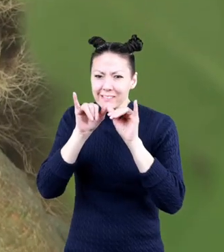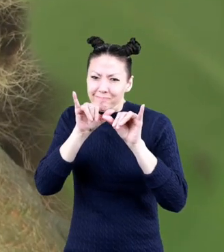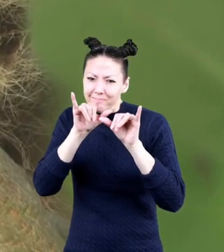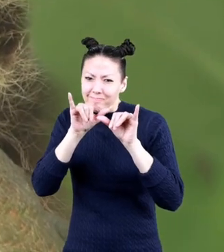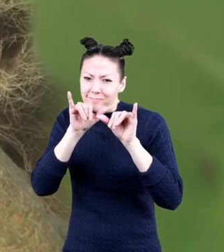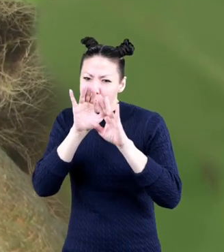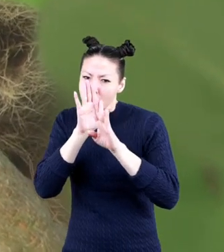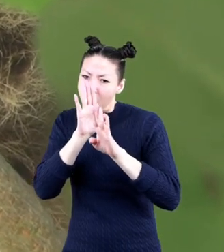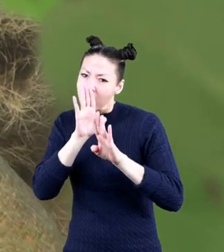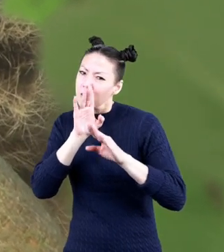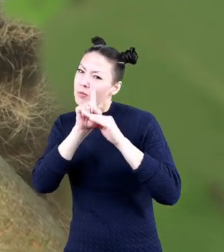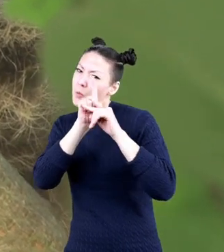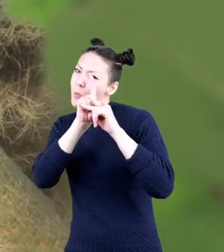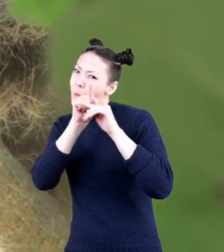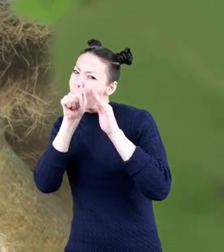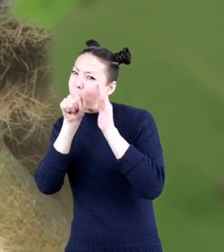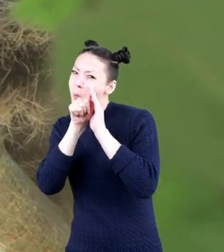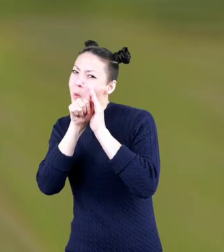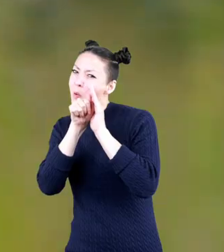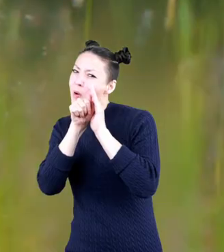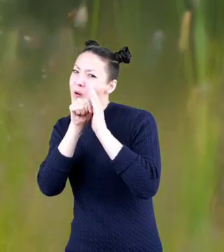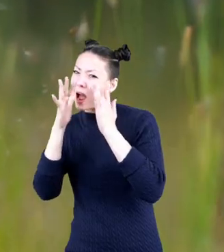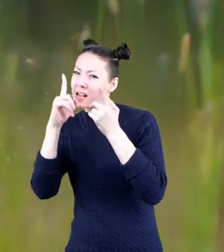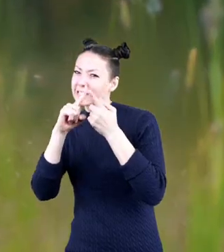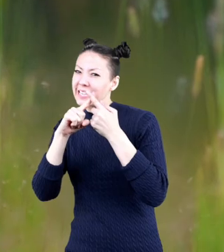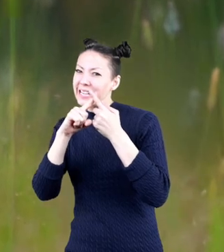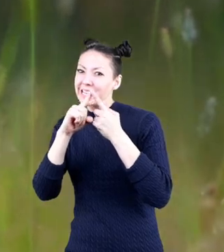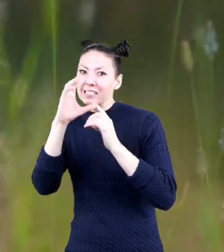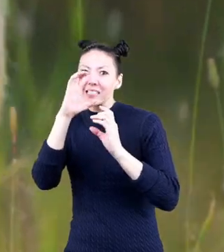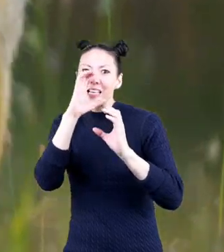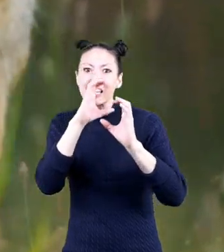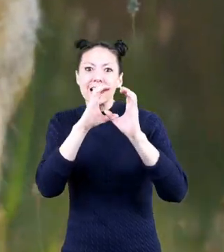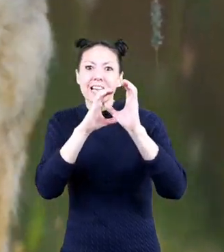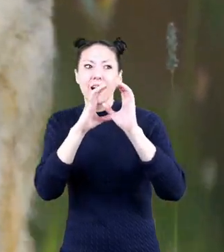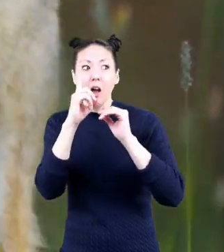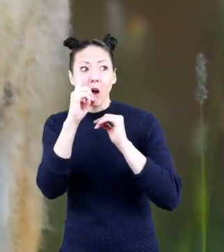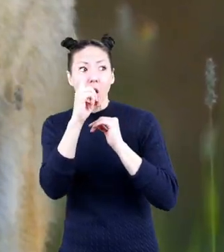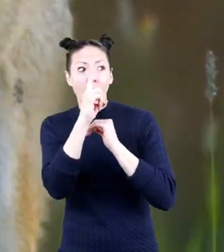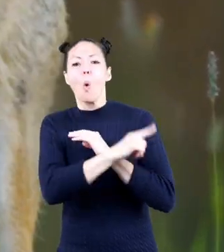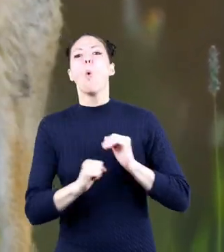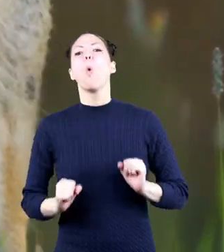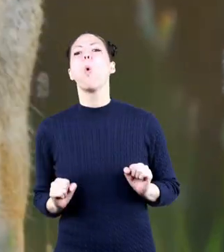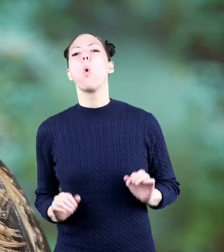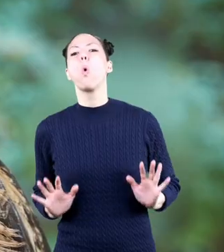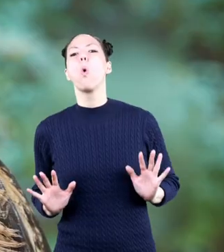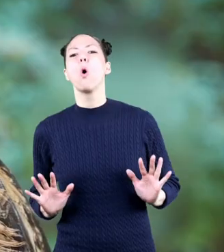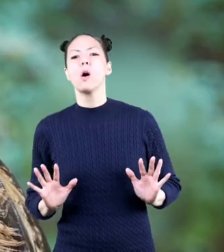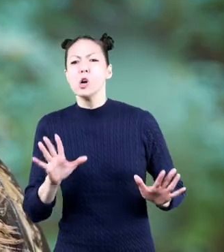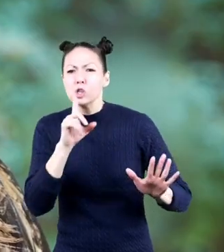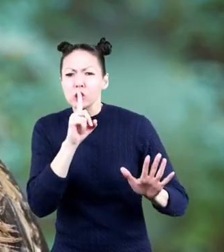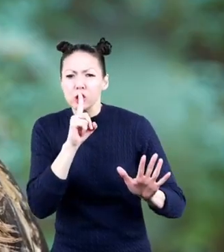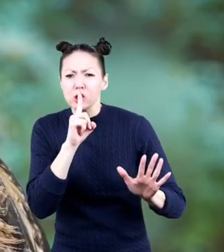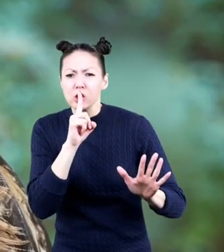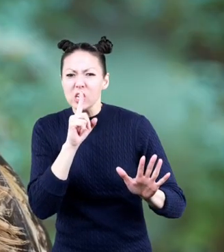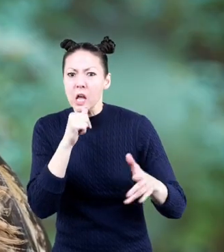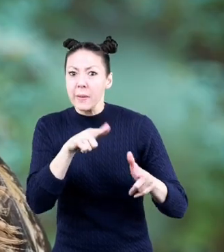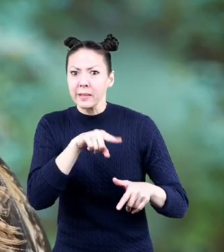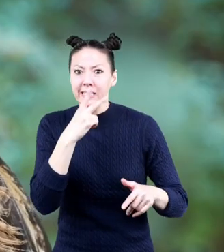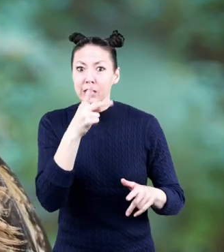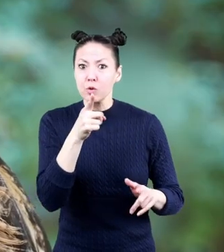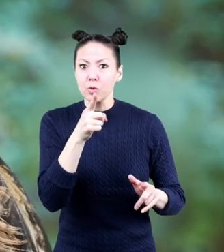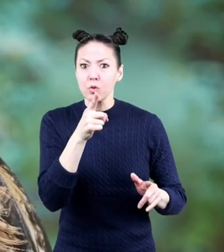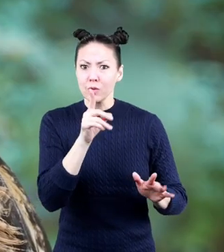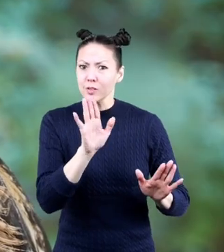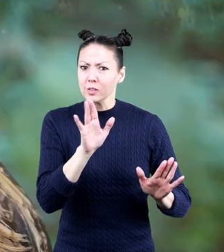have to stay still and quiet and wait until the seeker passes you by. Shh! Don't let them